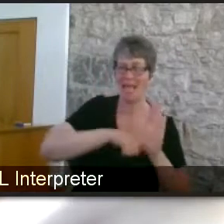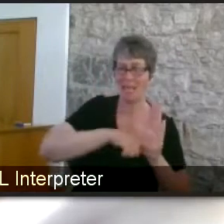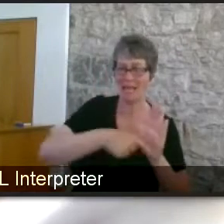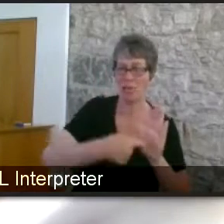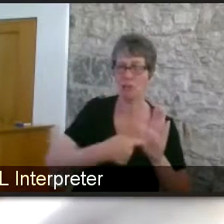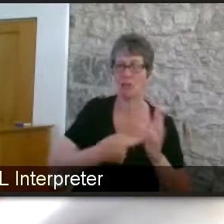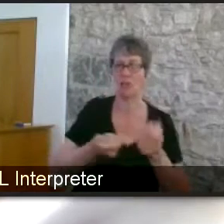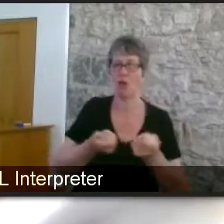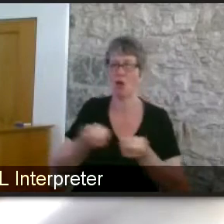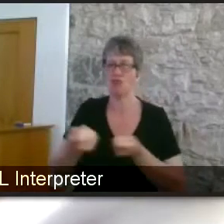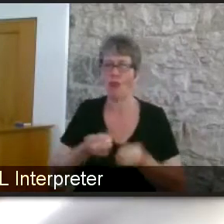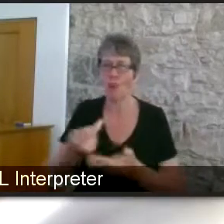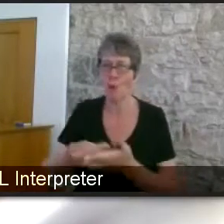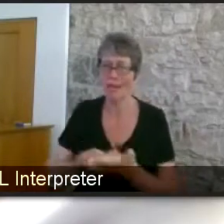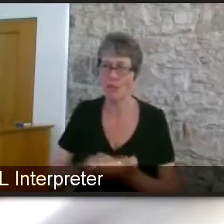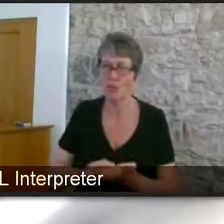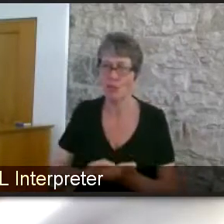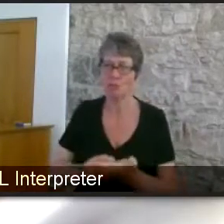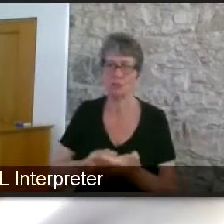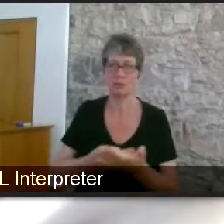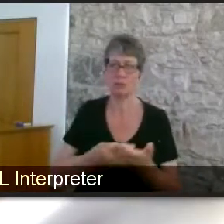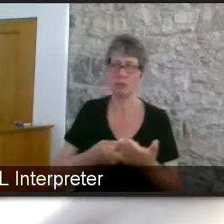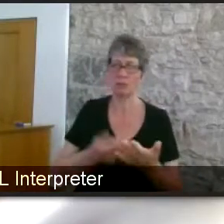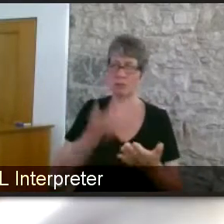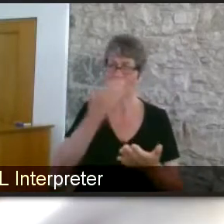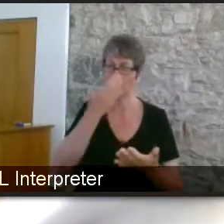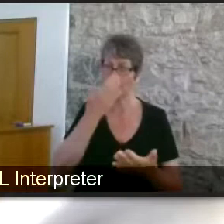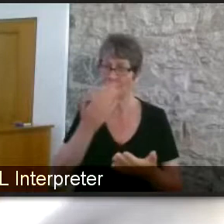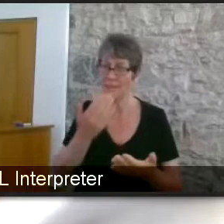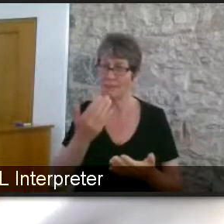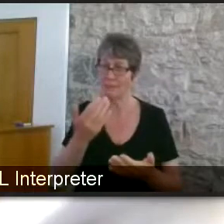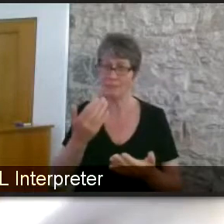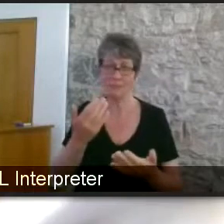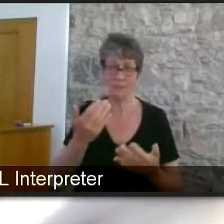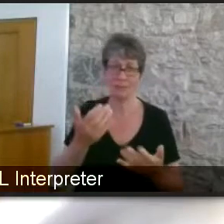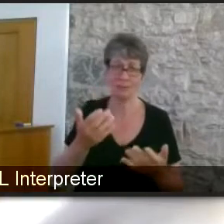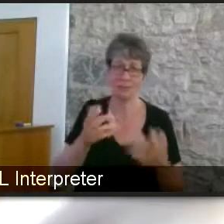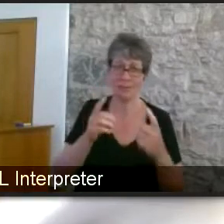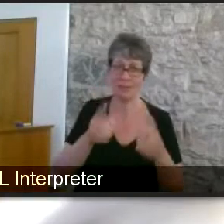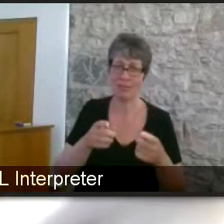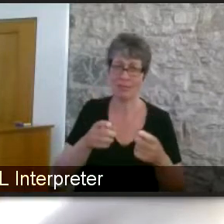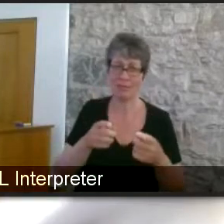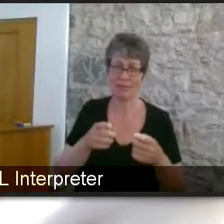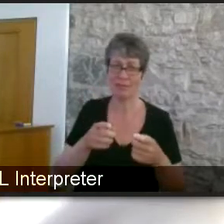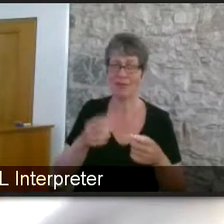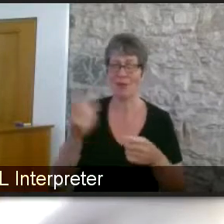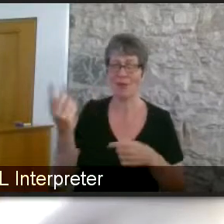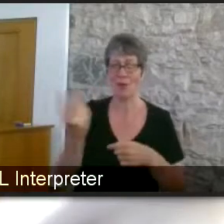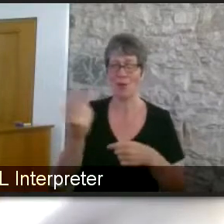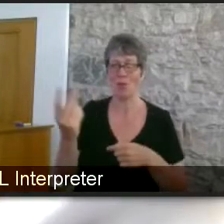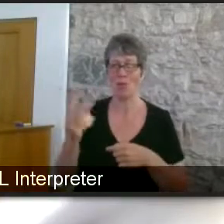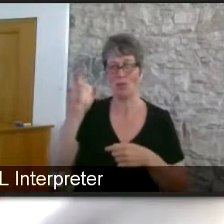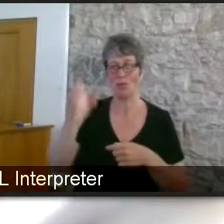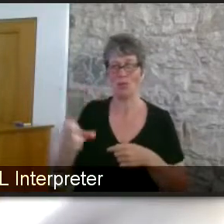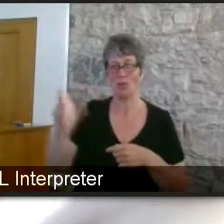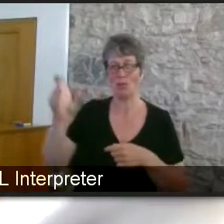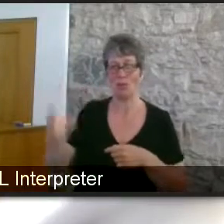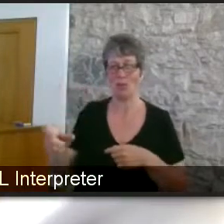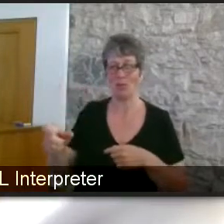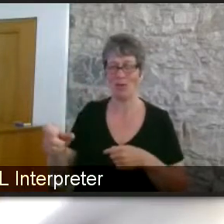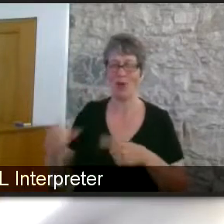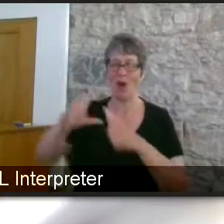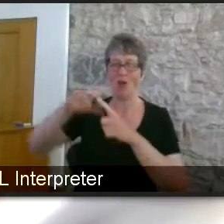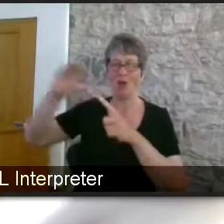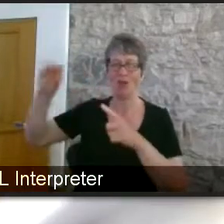that it would appear that the two contenders for the conservative leadership race wish to scrap